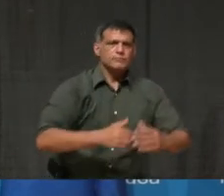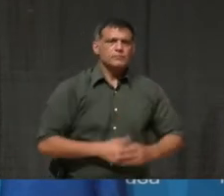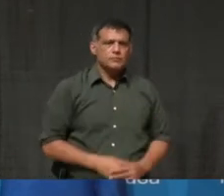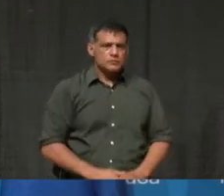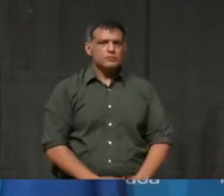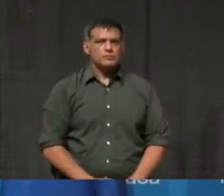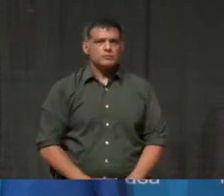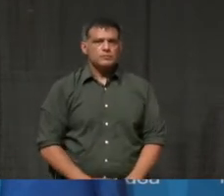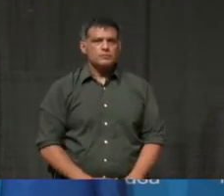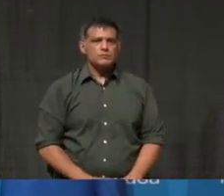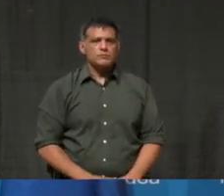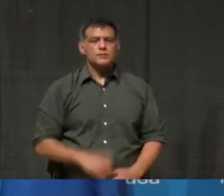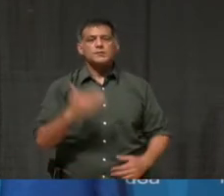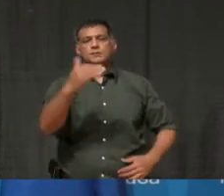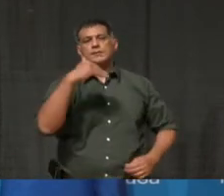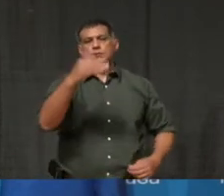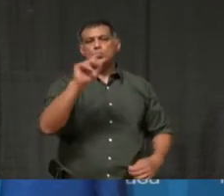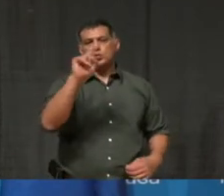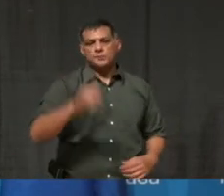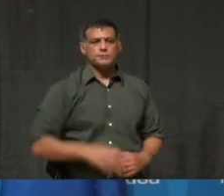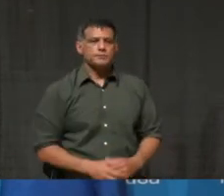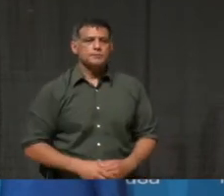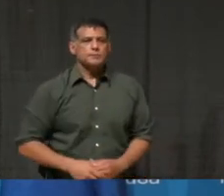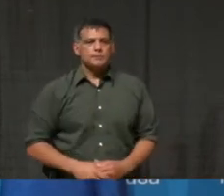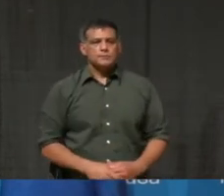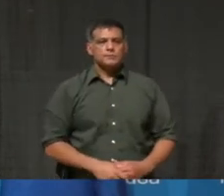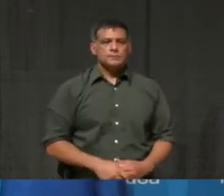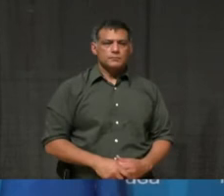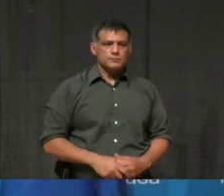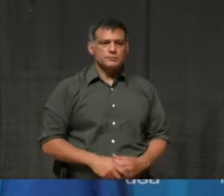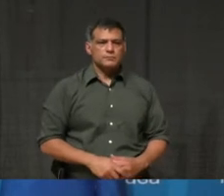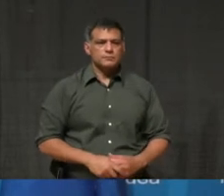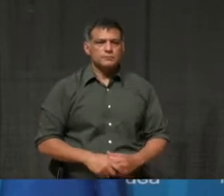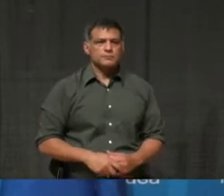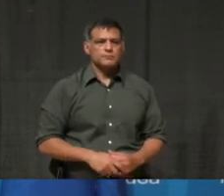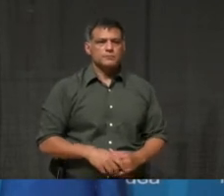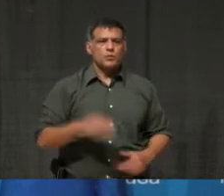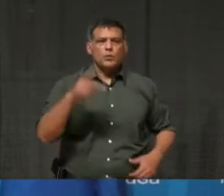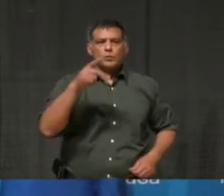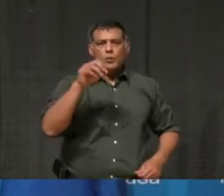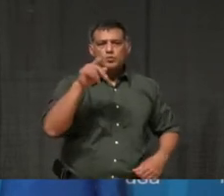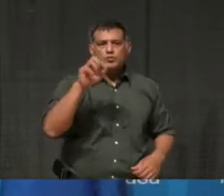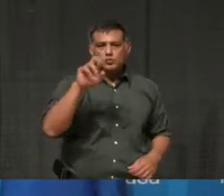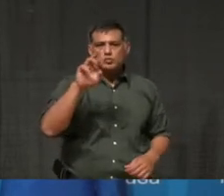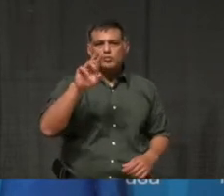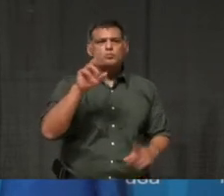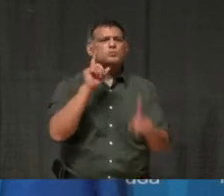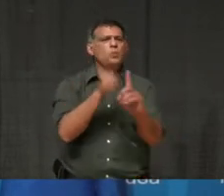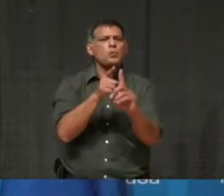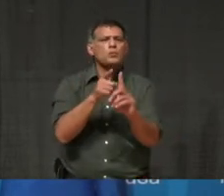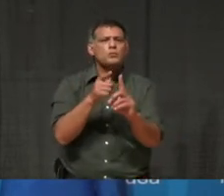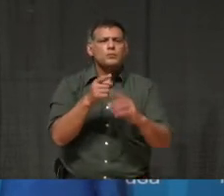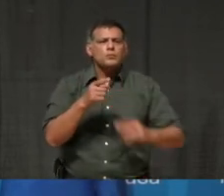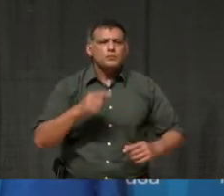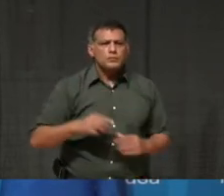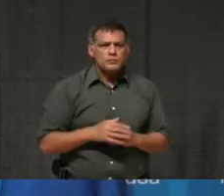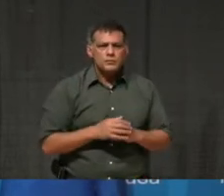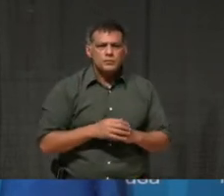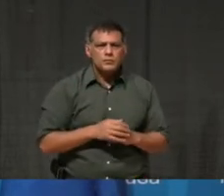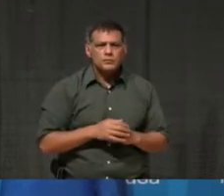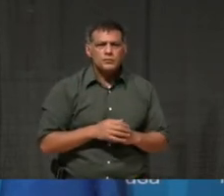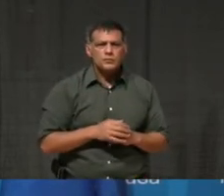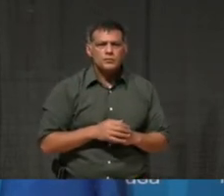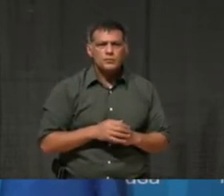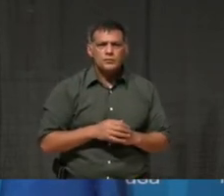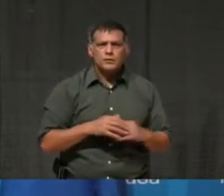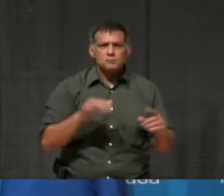Next question comes from Vioza Sai at The Pointer. Go ahead, Vioza. Hi, Vioza. Hi, Mayor Crombie,